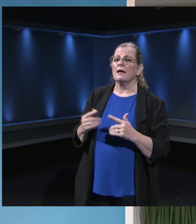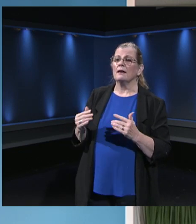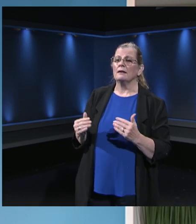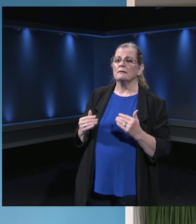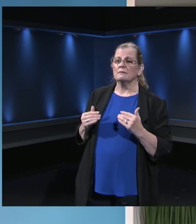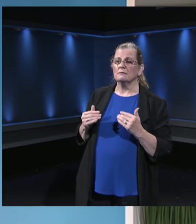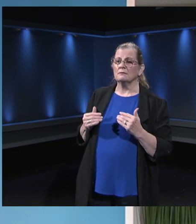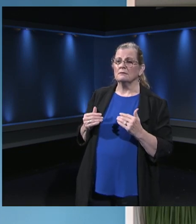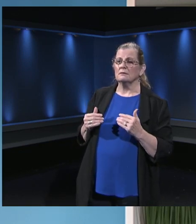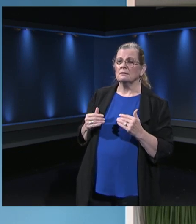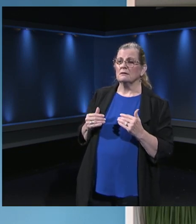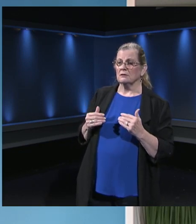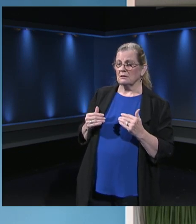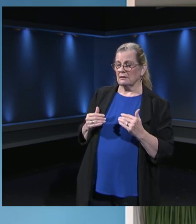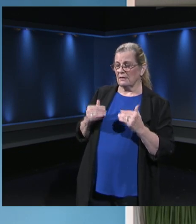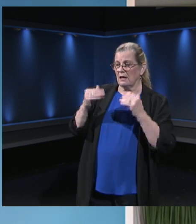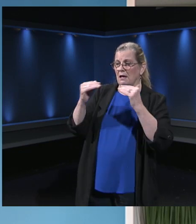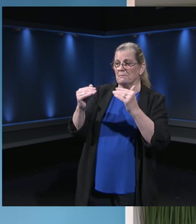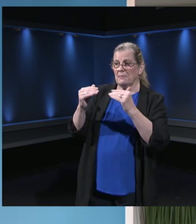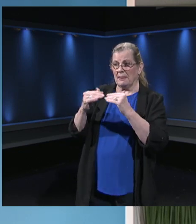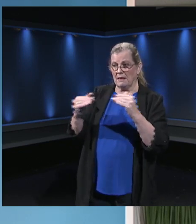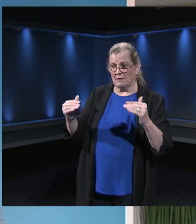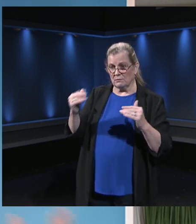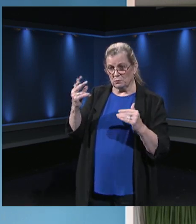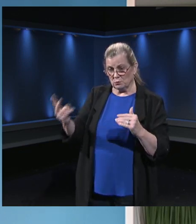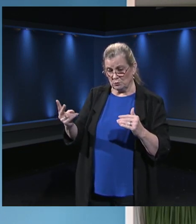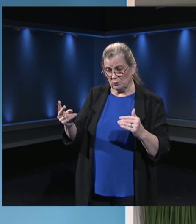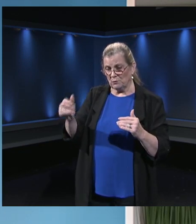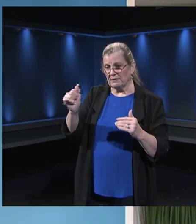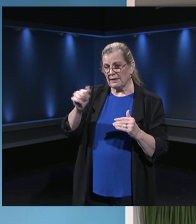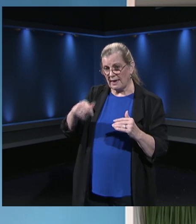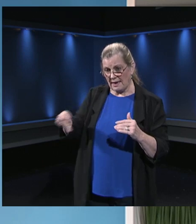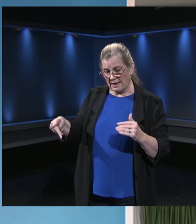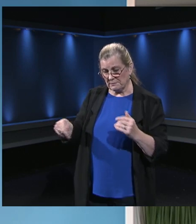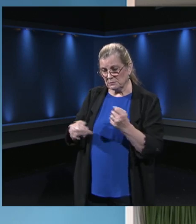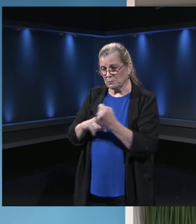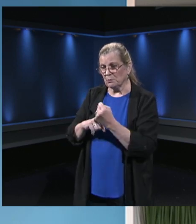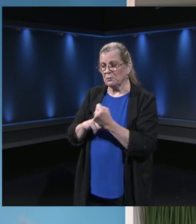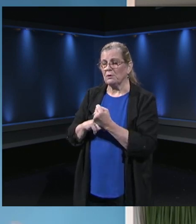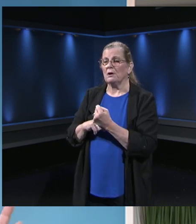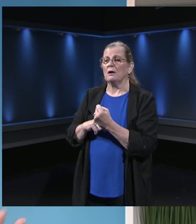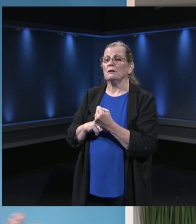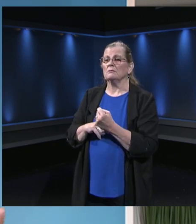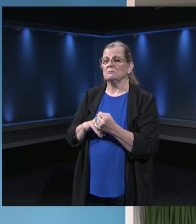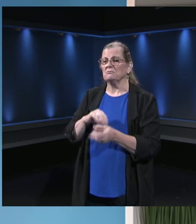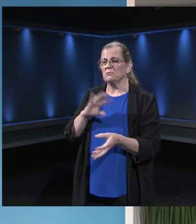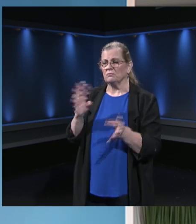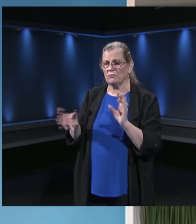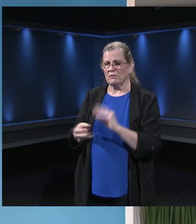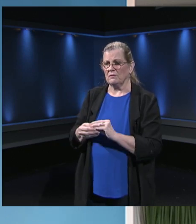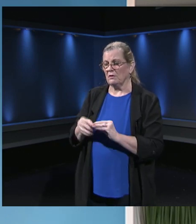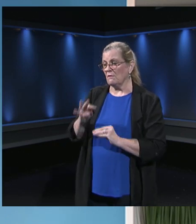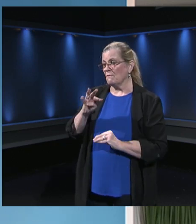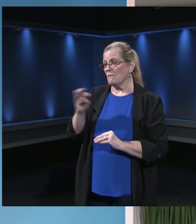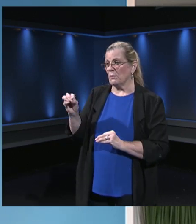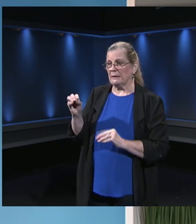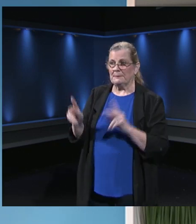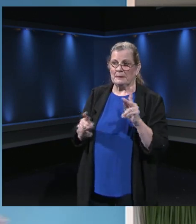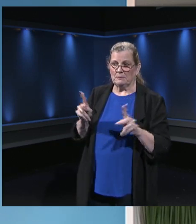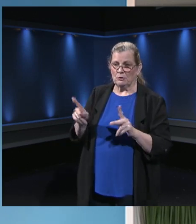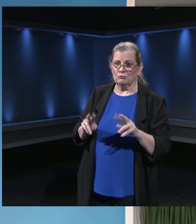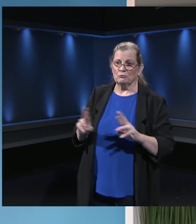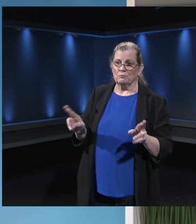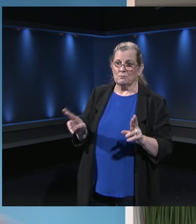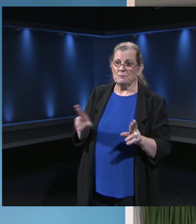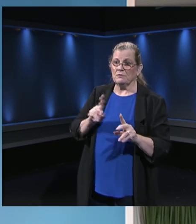level two support. That's our application support. Those two groups are about 40 folks that man the phones in FCPS